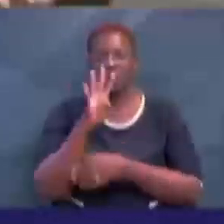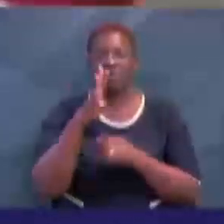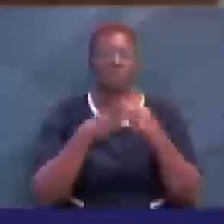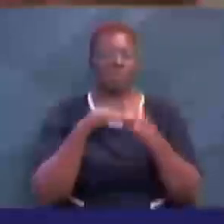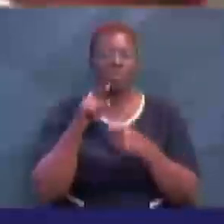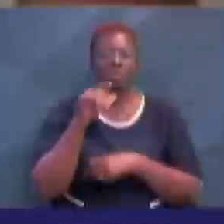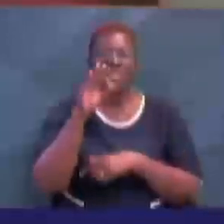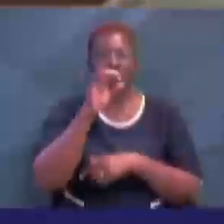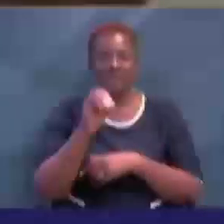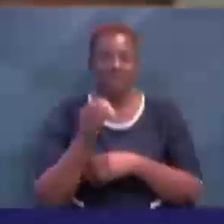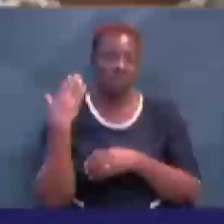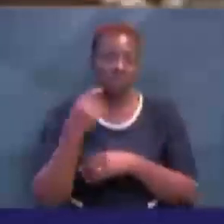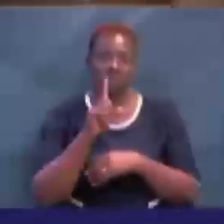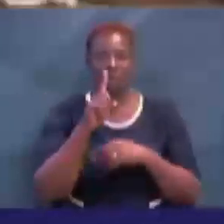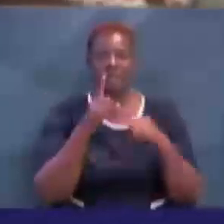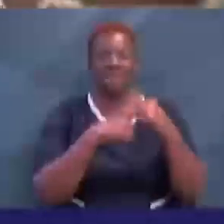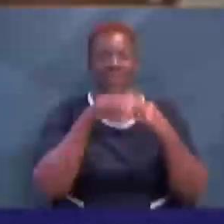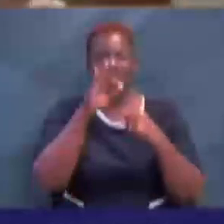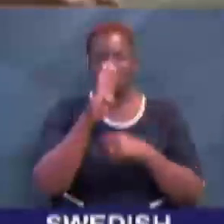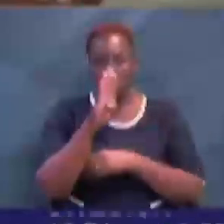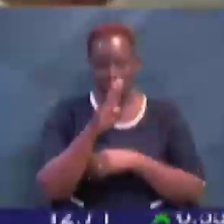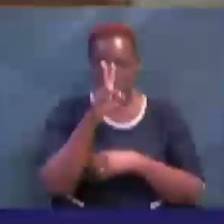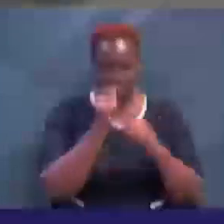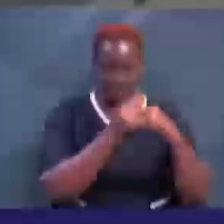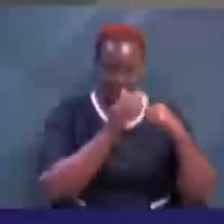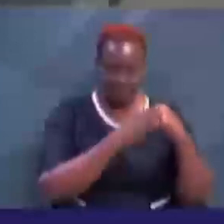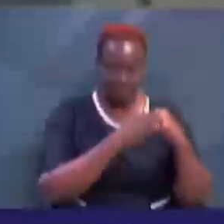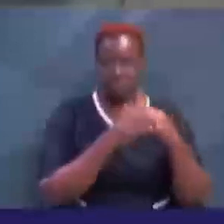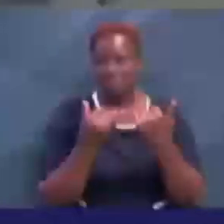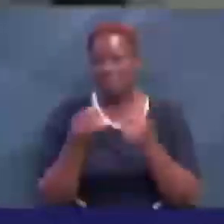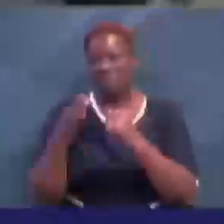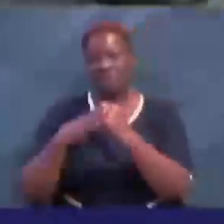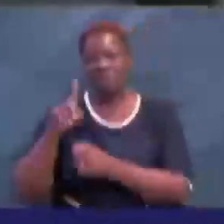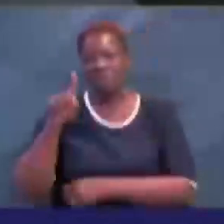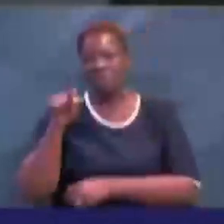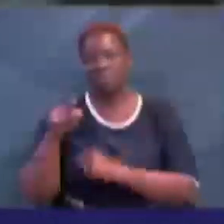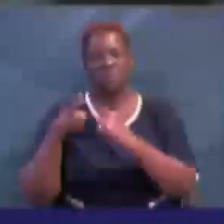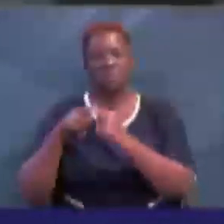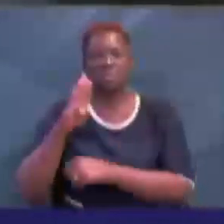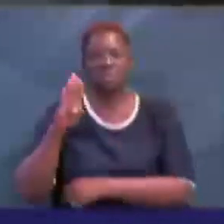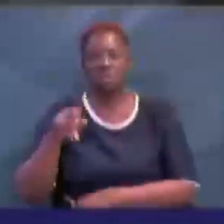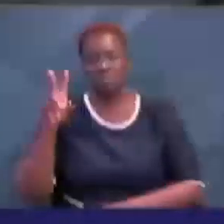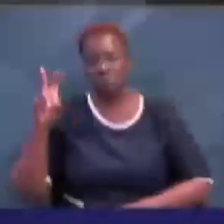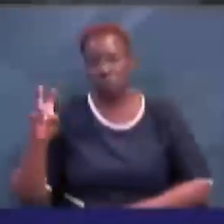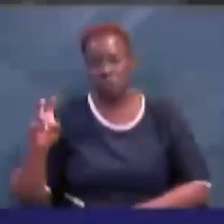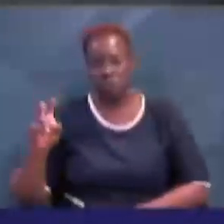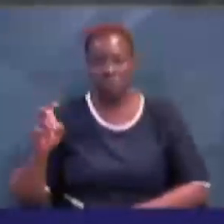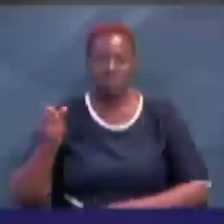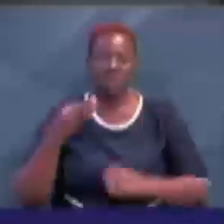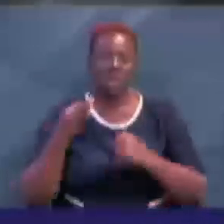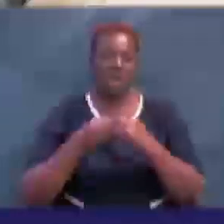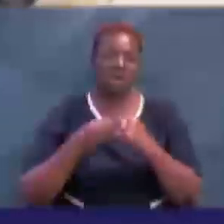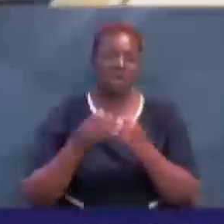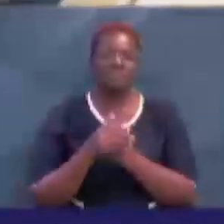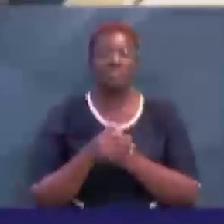from 163 billion in 2019 to only 91.7 billion. In late August this year,